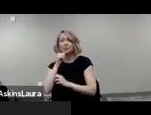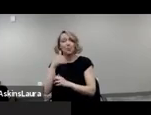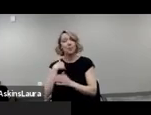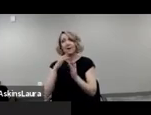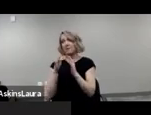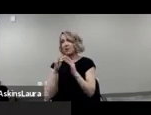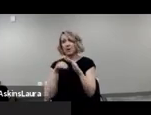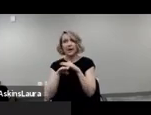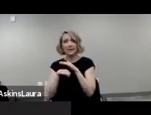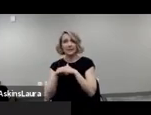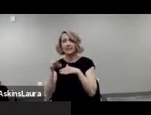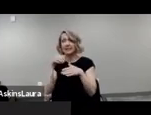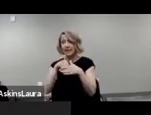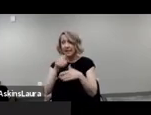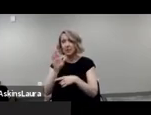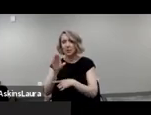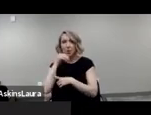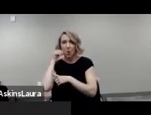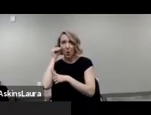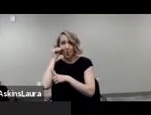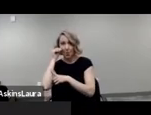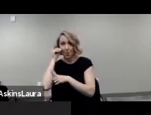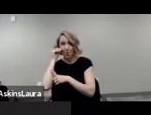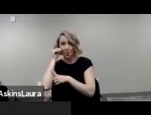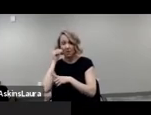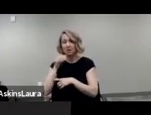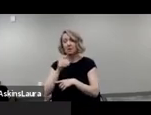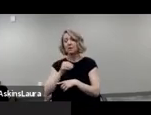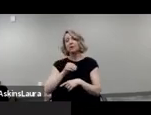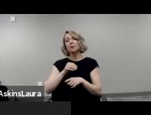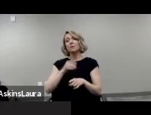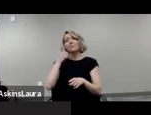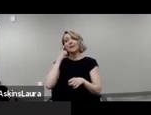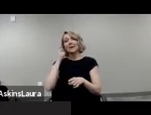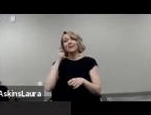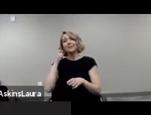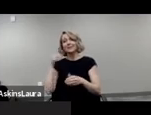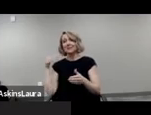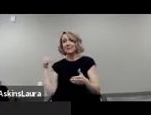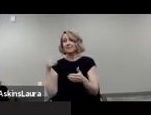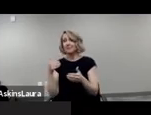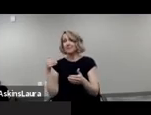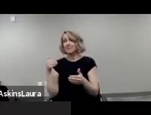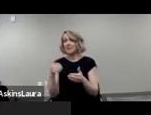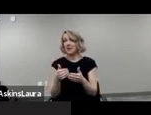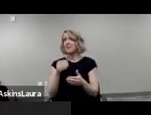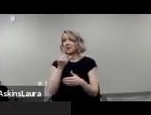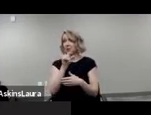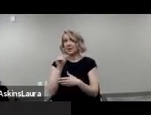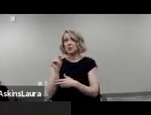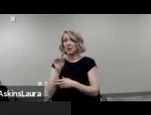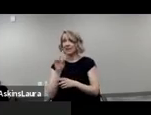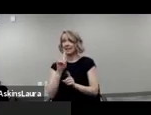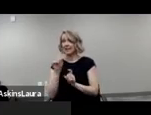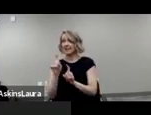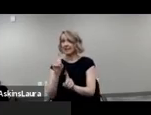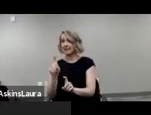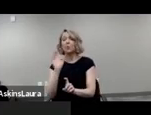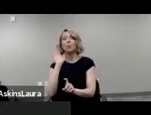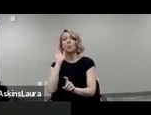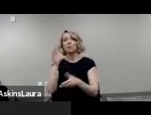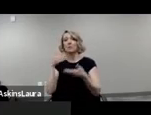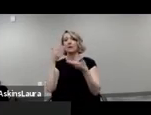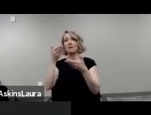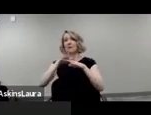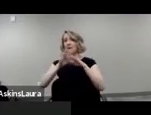access in their own home. Given that the upcoming census, the 2020 census is going to be primarily offered